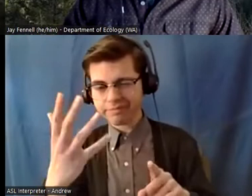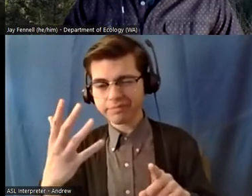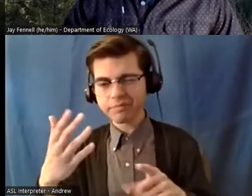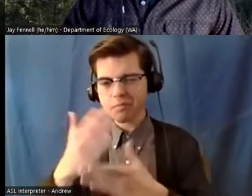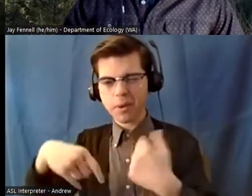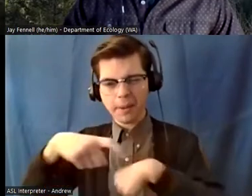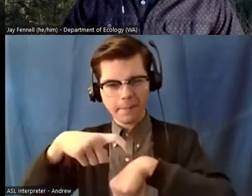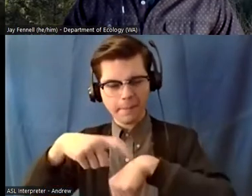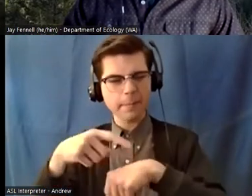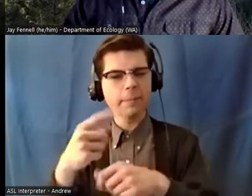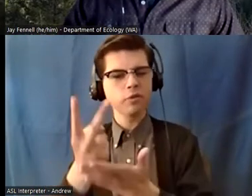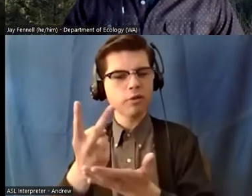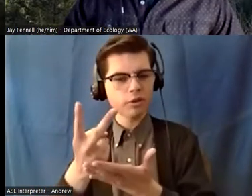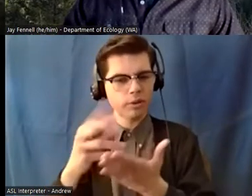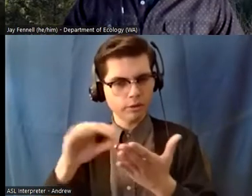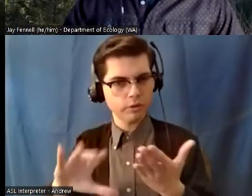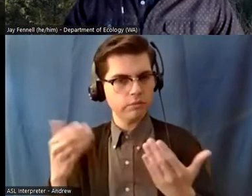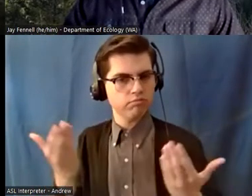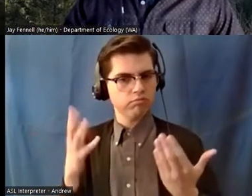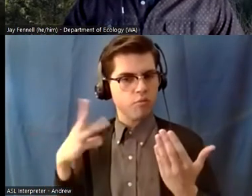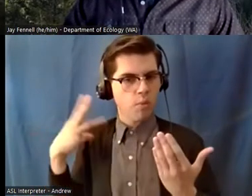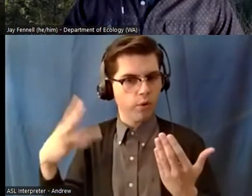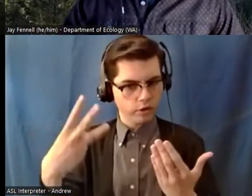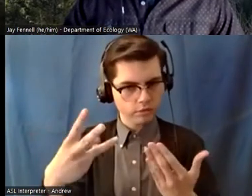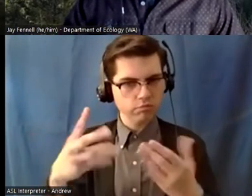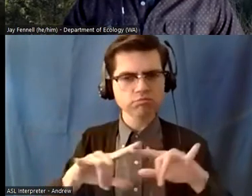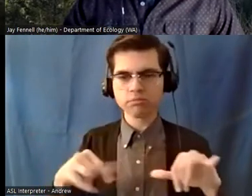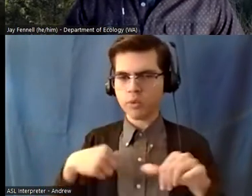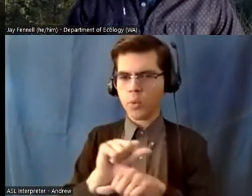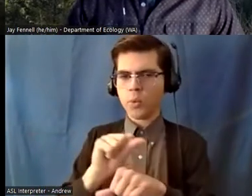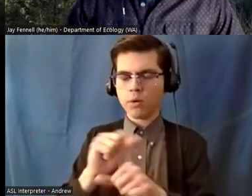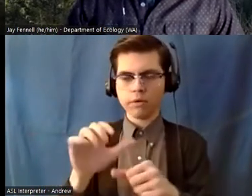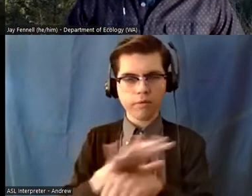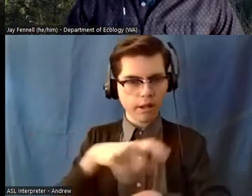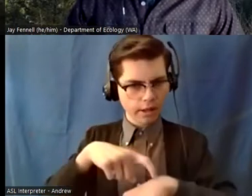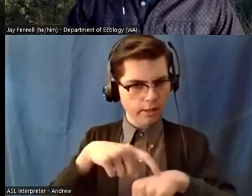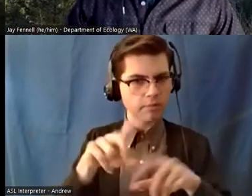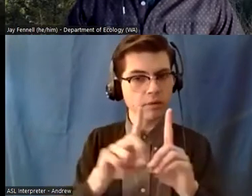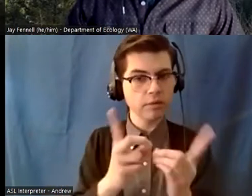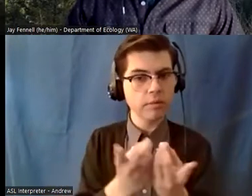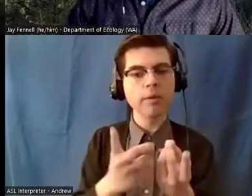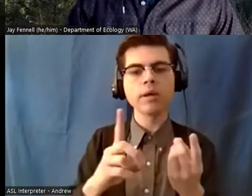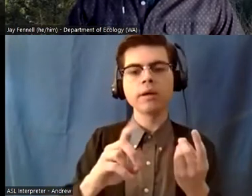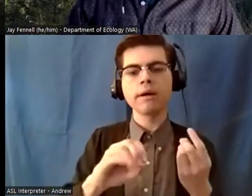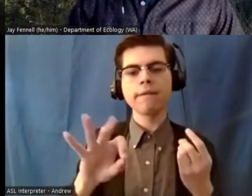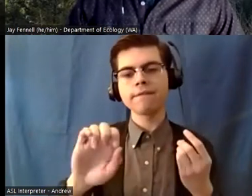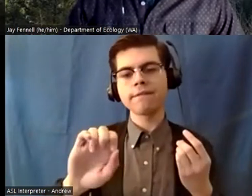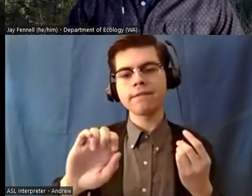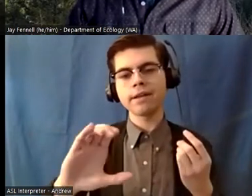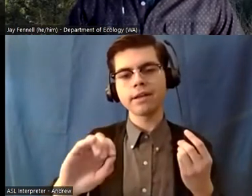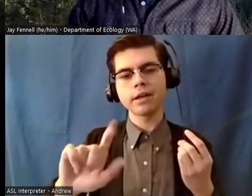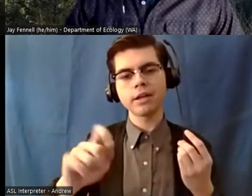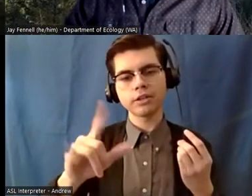washington and while also working full-time uh currently at department of ecology i feel like it's definitely the